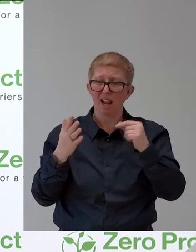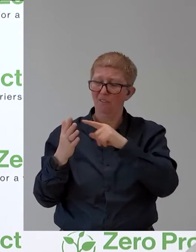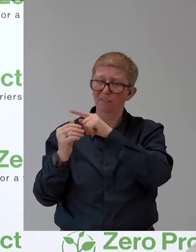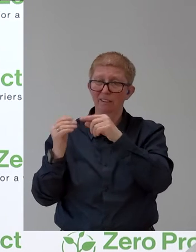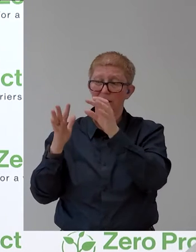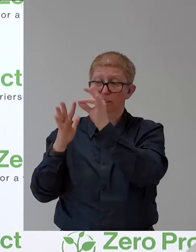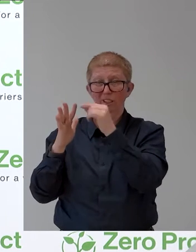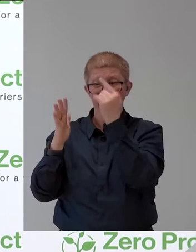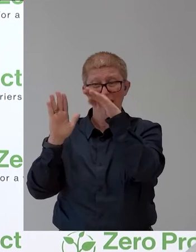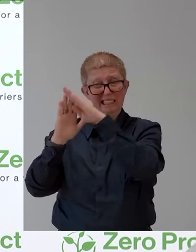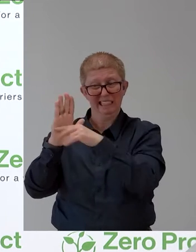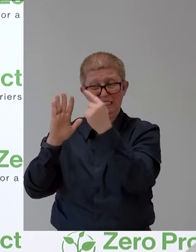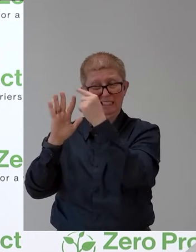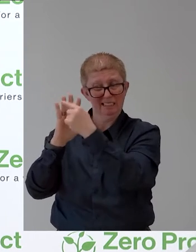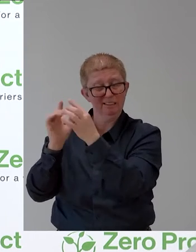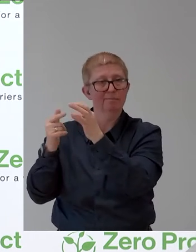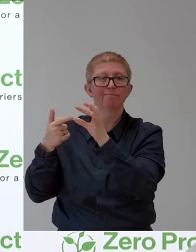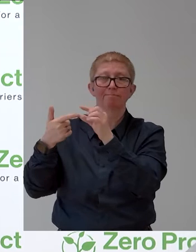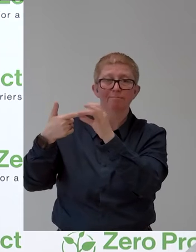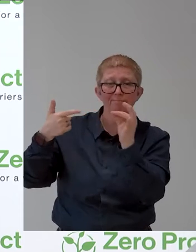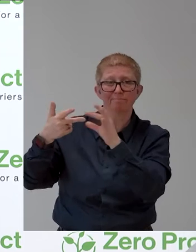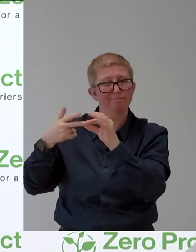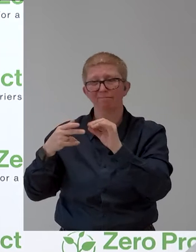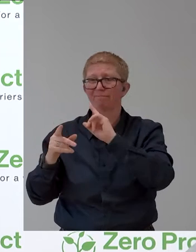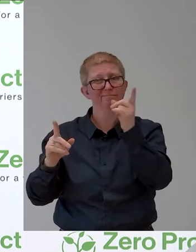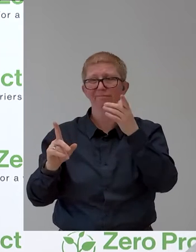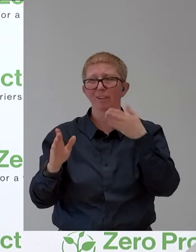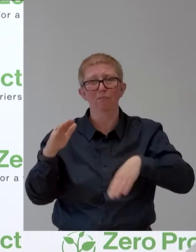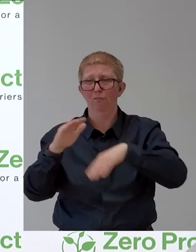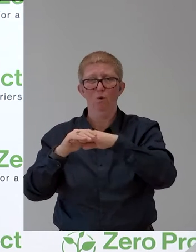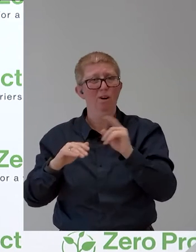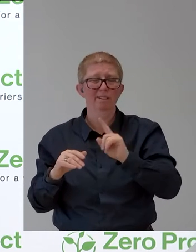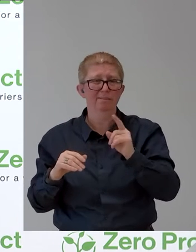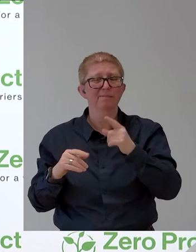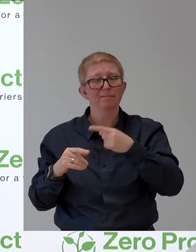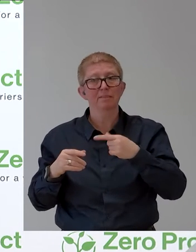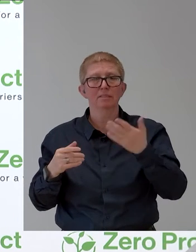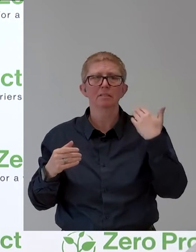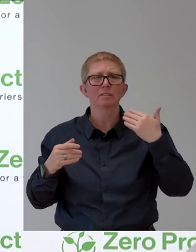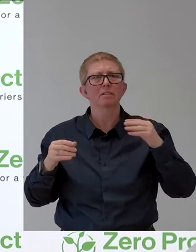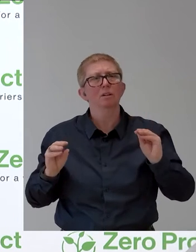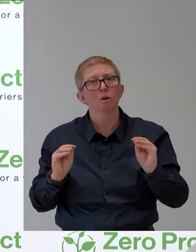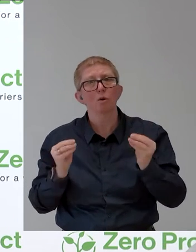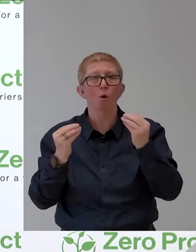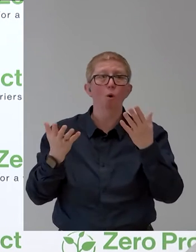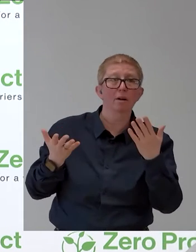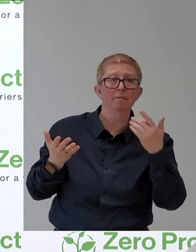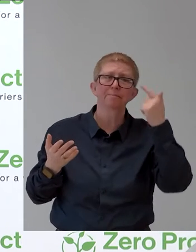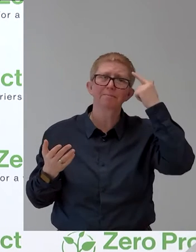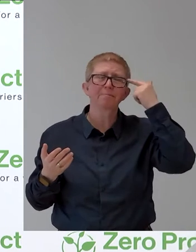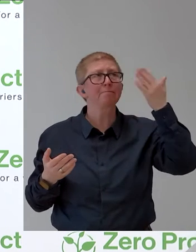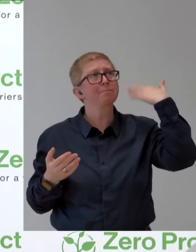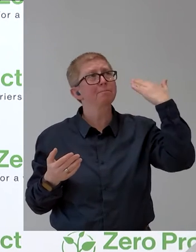to lose out on them, we created the ICT track. This was a last minute wordplay, basically.